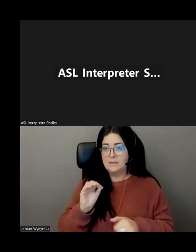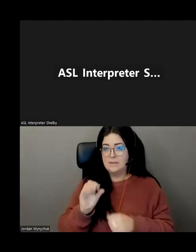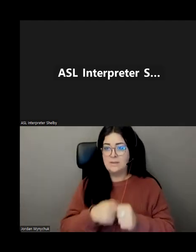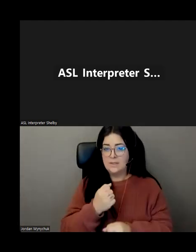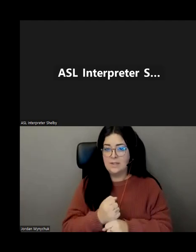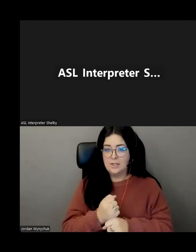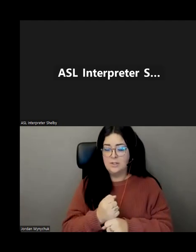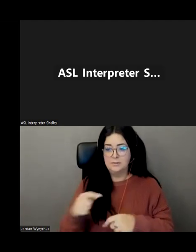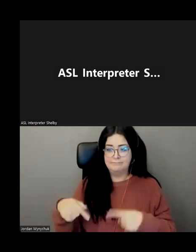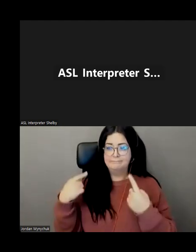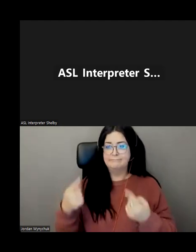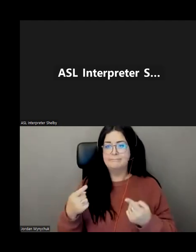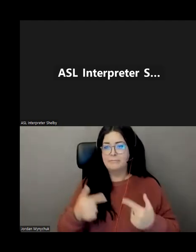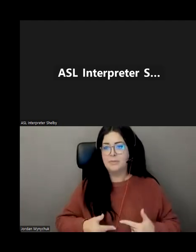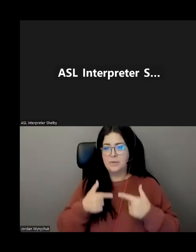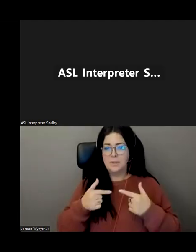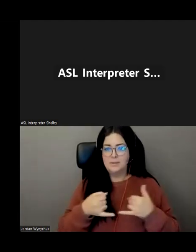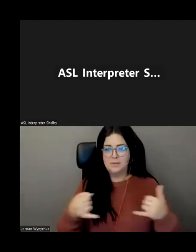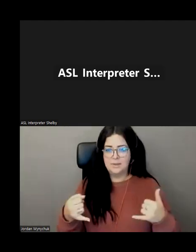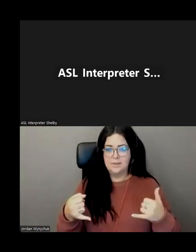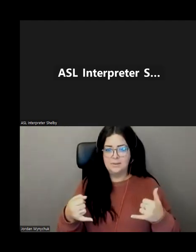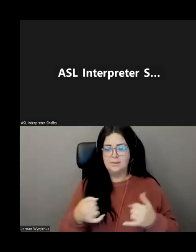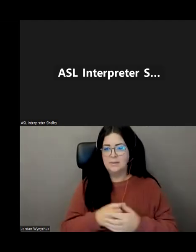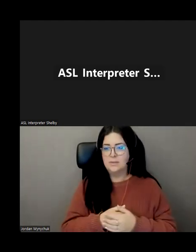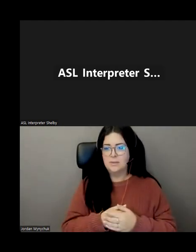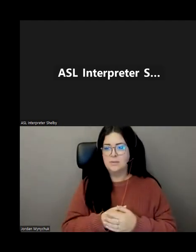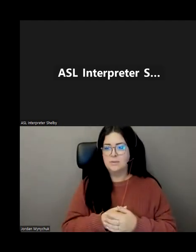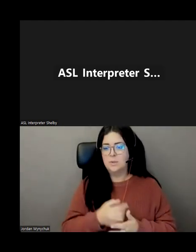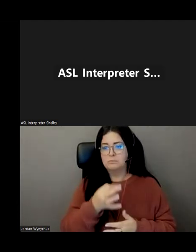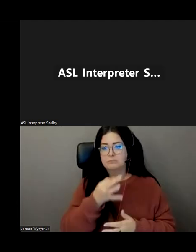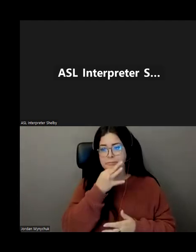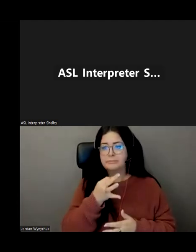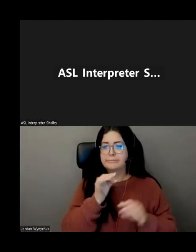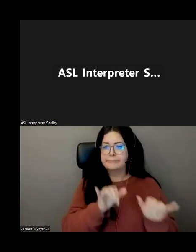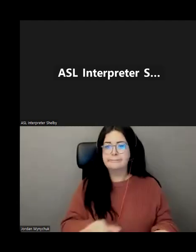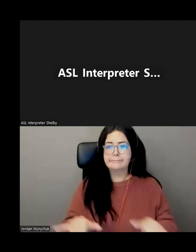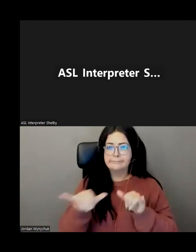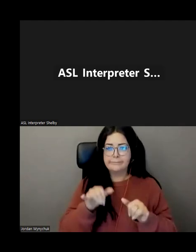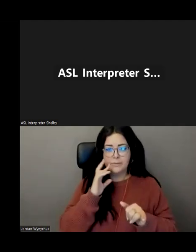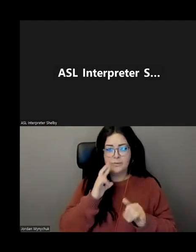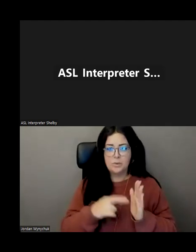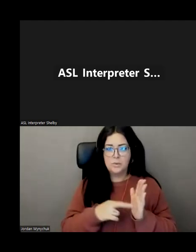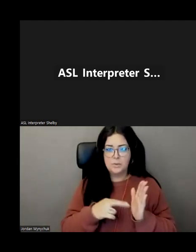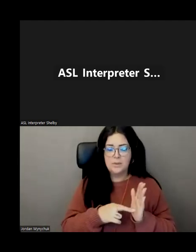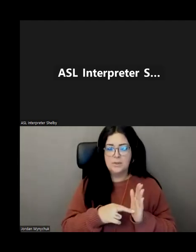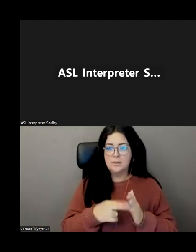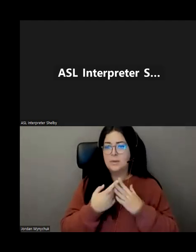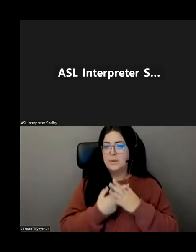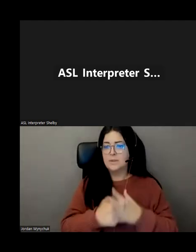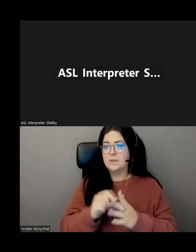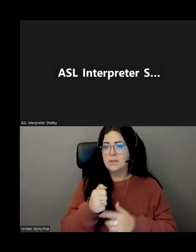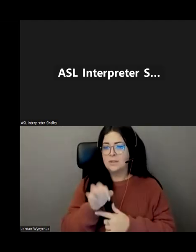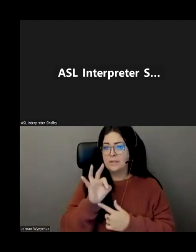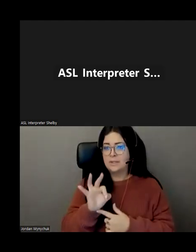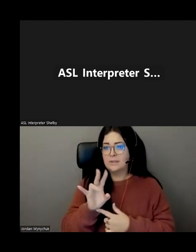providing lifelines for people uh it's uh you know we just had our golden anniversary started in 1974 um